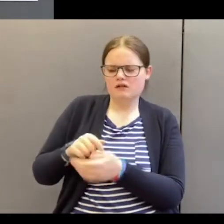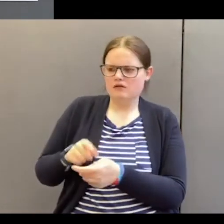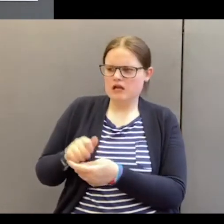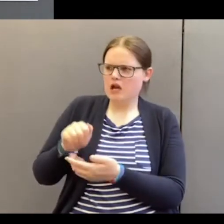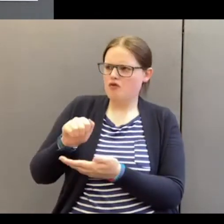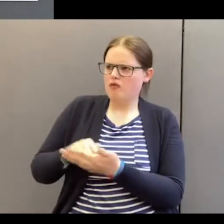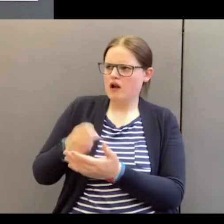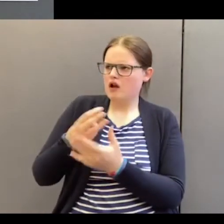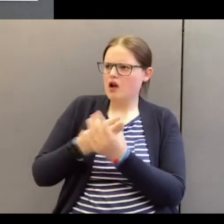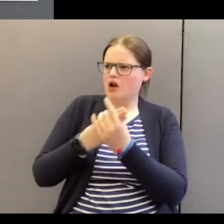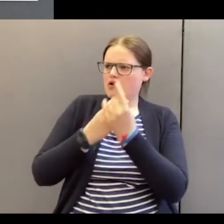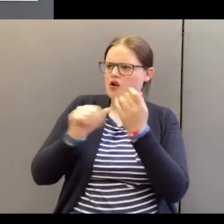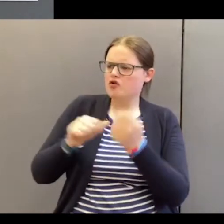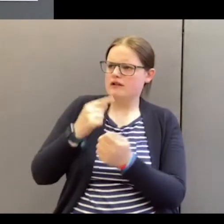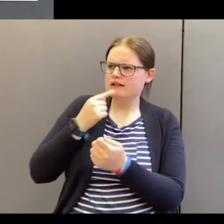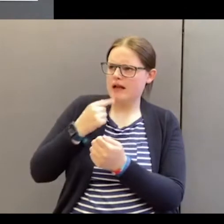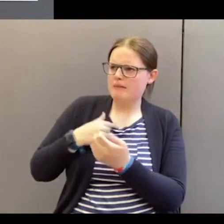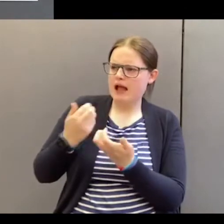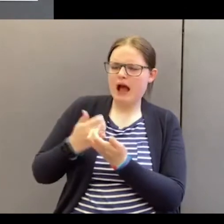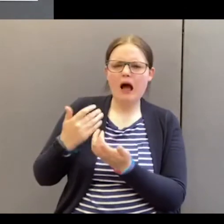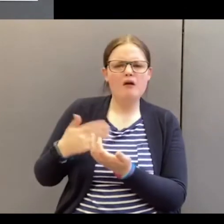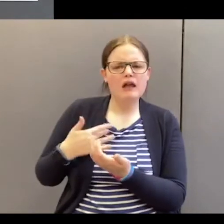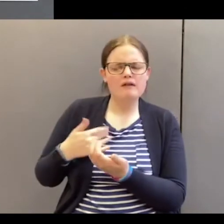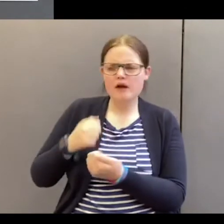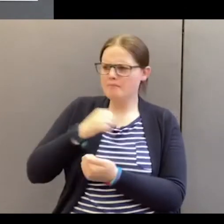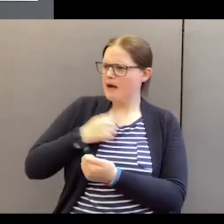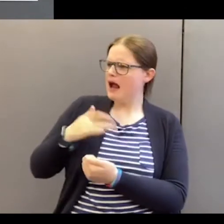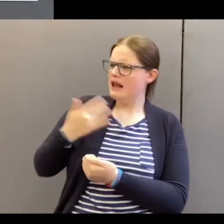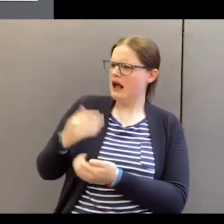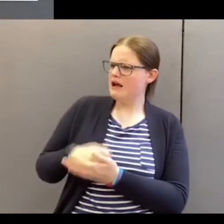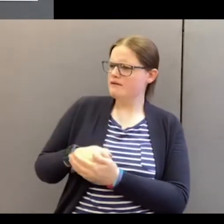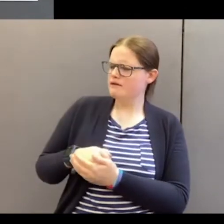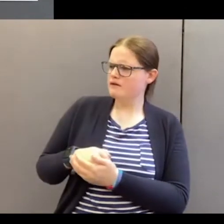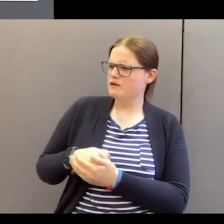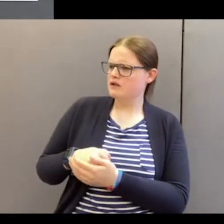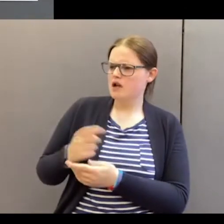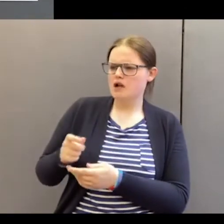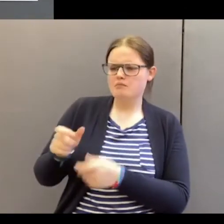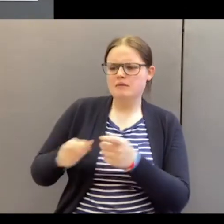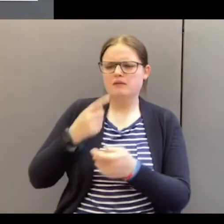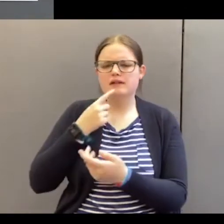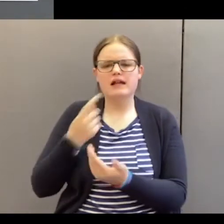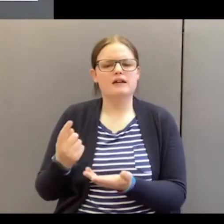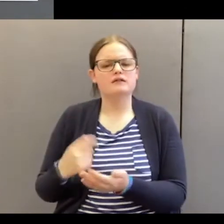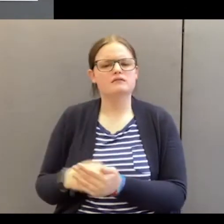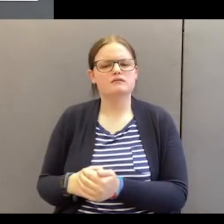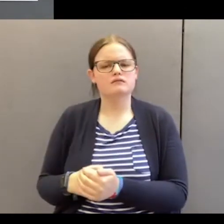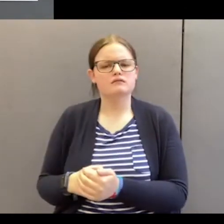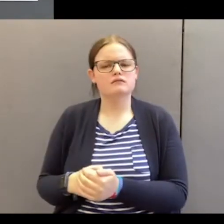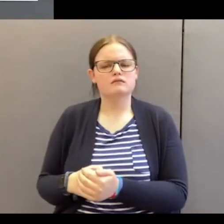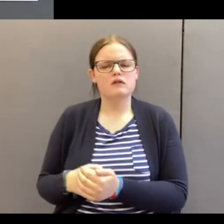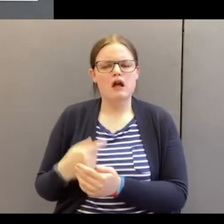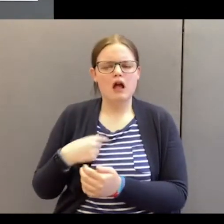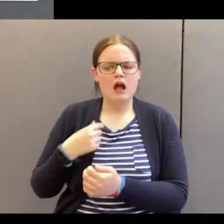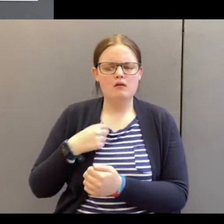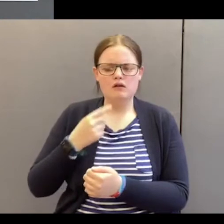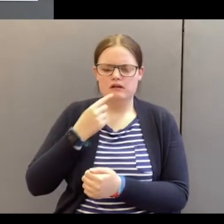God should tell me how to live? It's my life, says one. I'll determine.